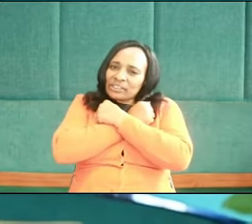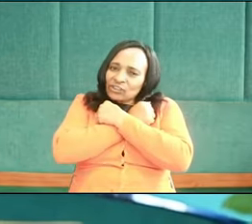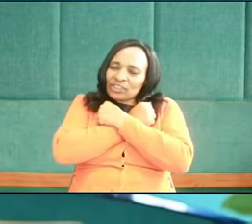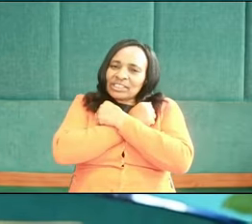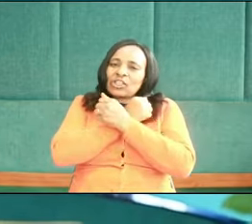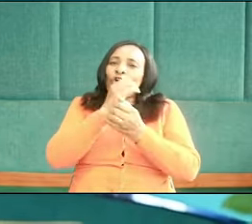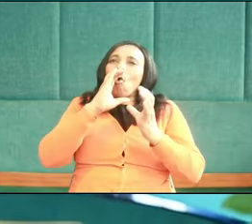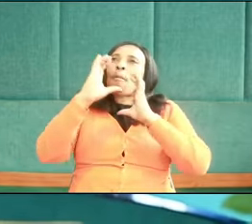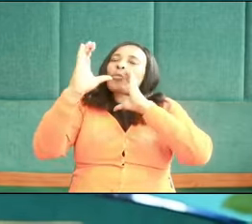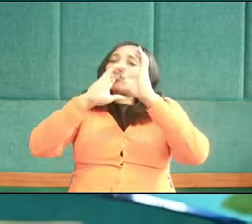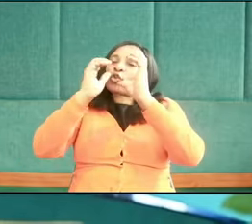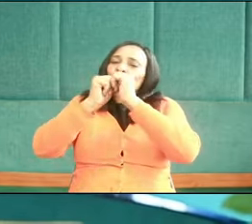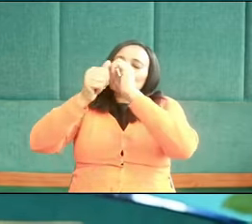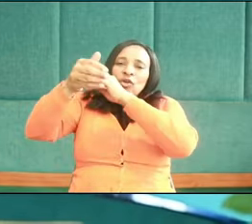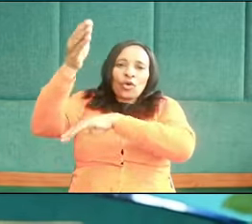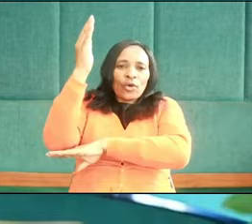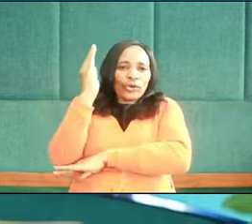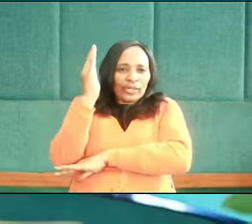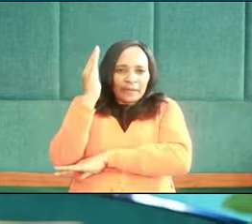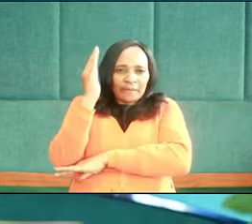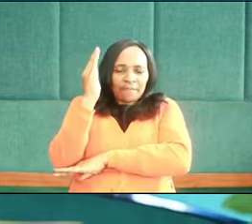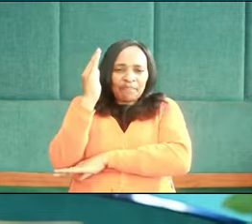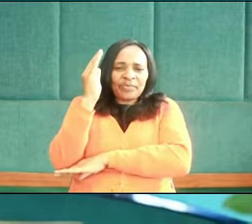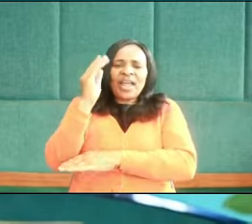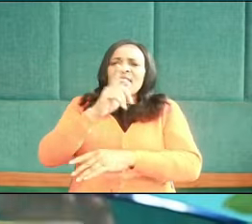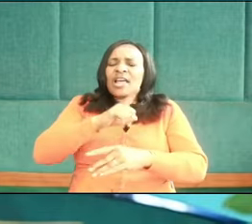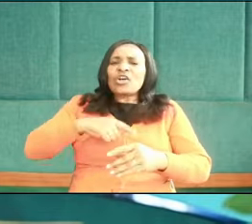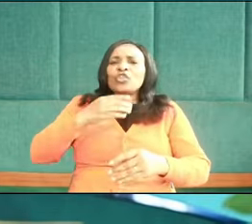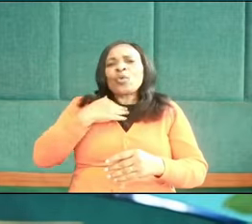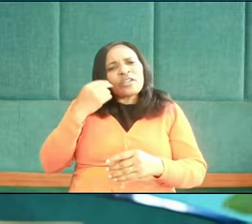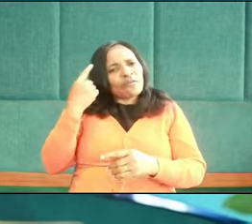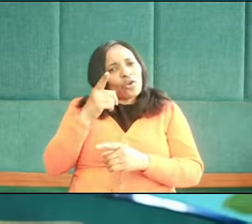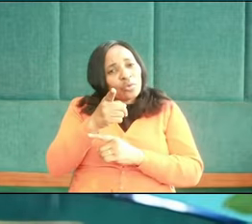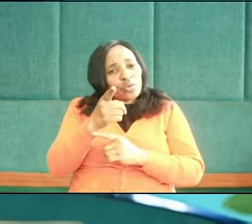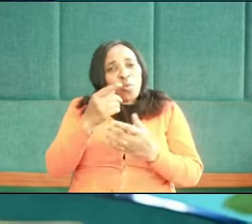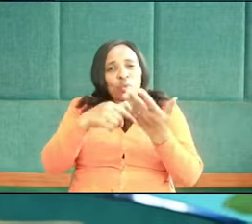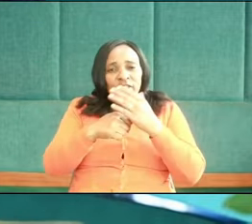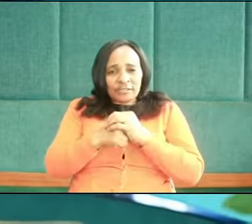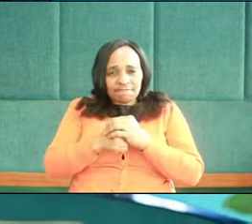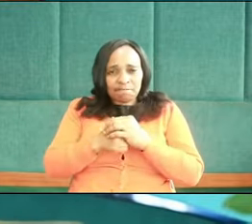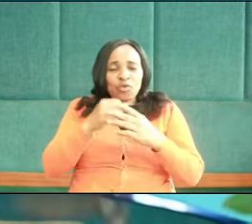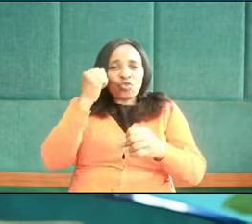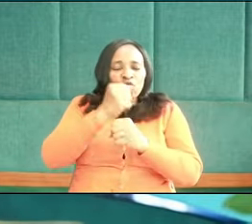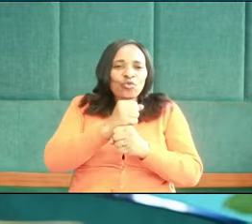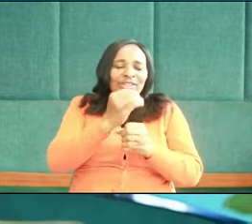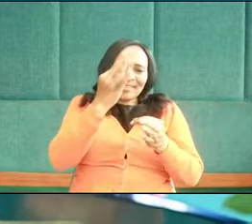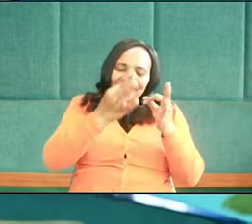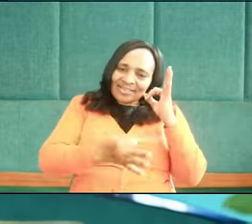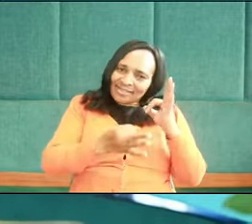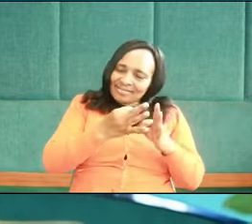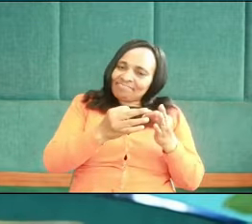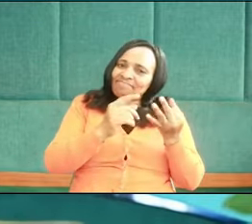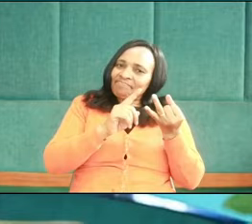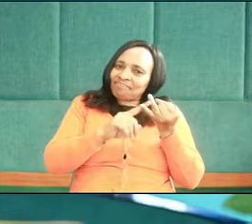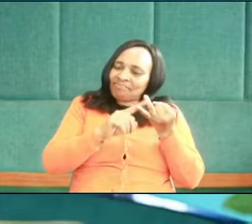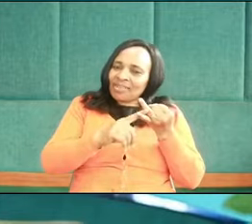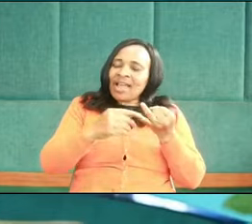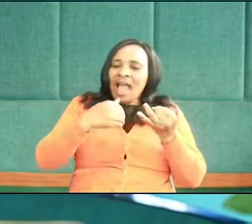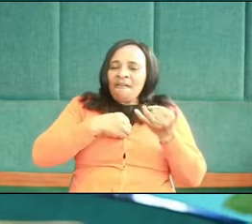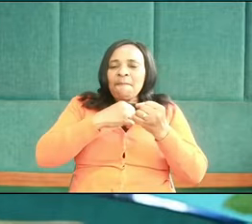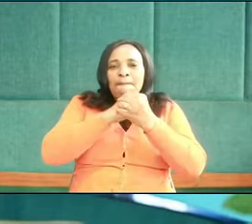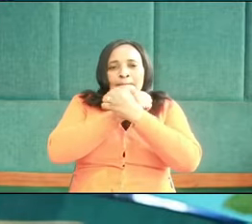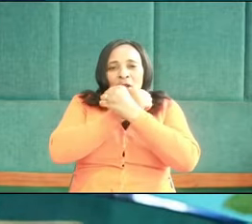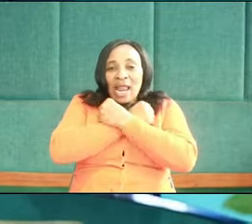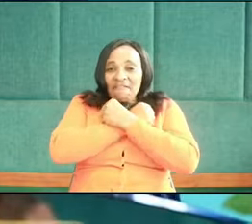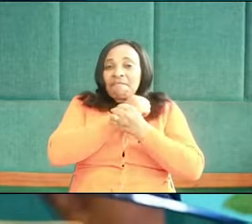chameleon with God. What does the Lord require of you? To do justice, to love mercy,